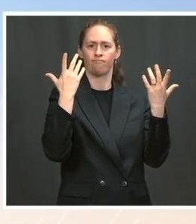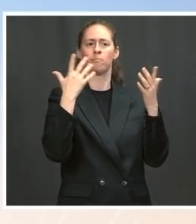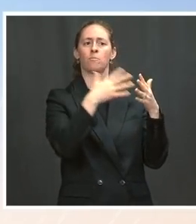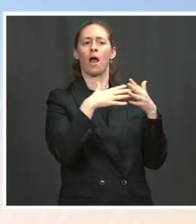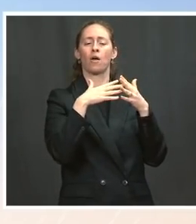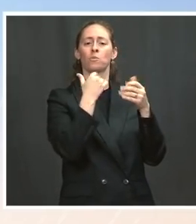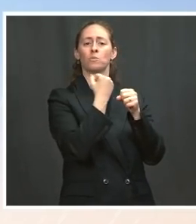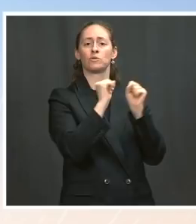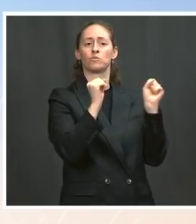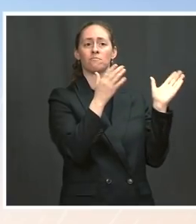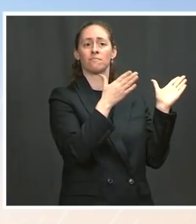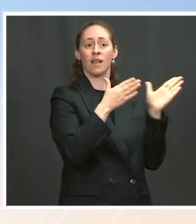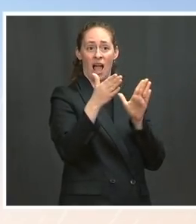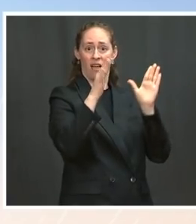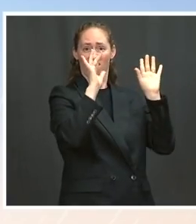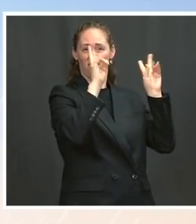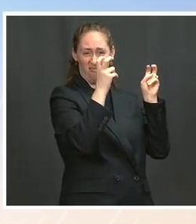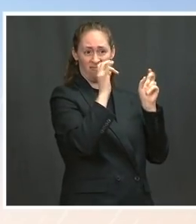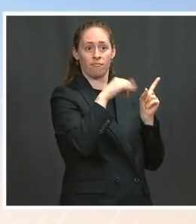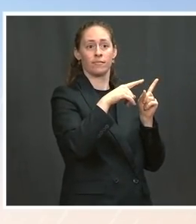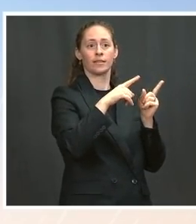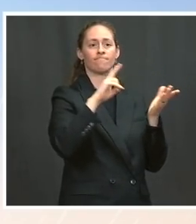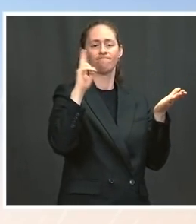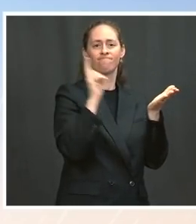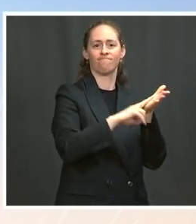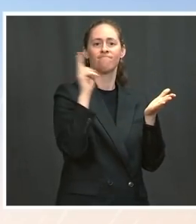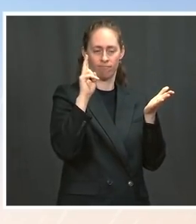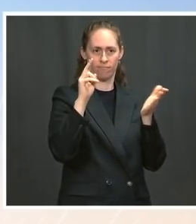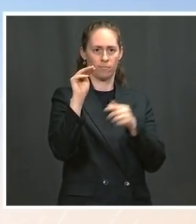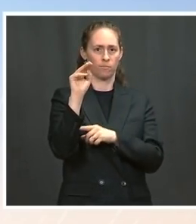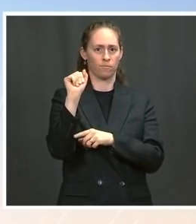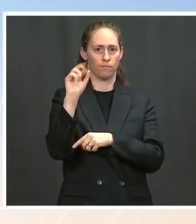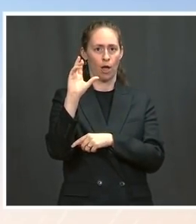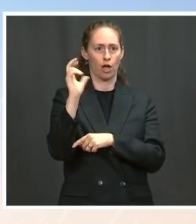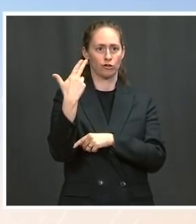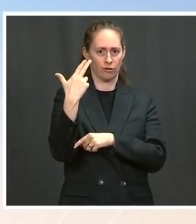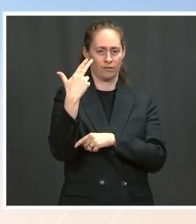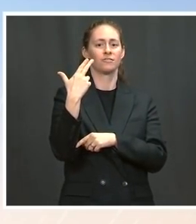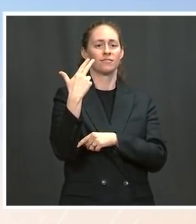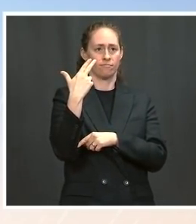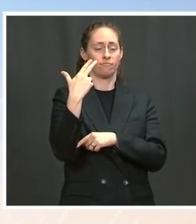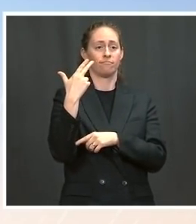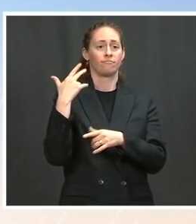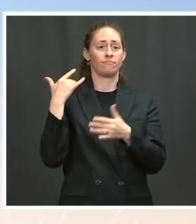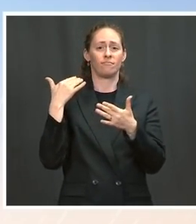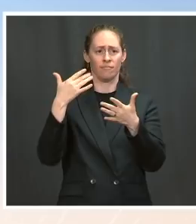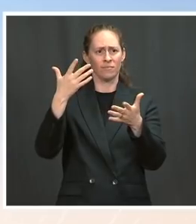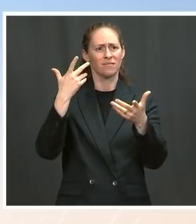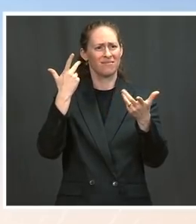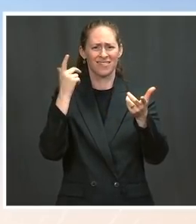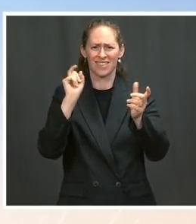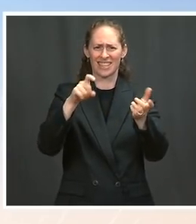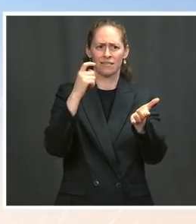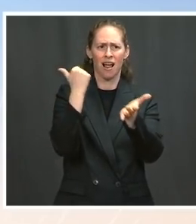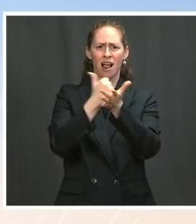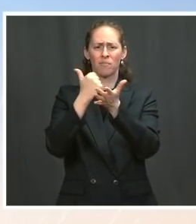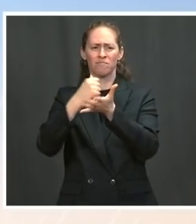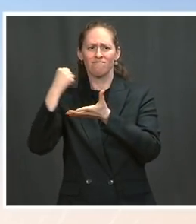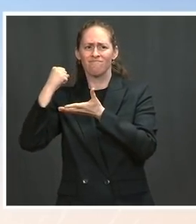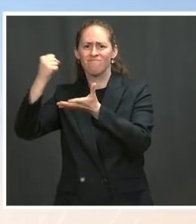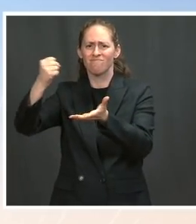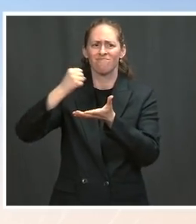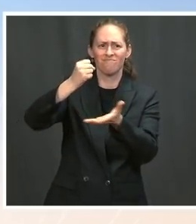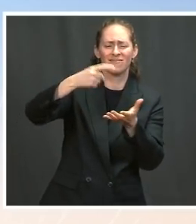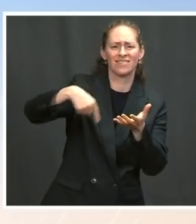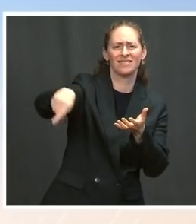in March. It was designed to provide enough relief for Americans to make it to the other side of the pandemic